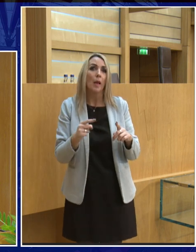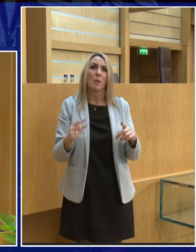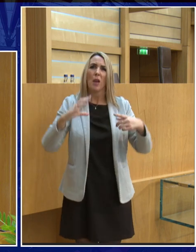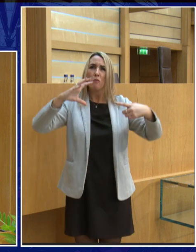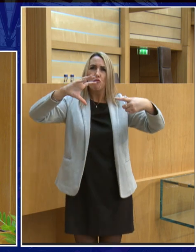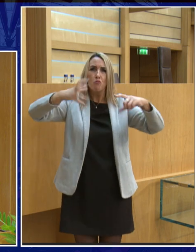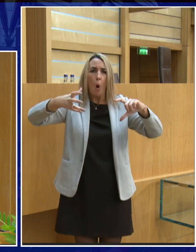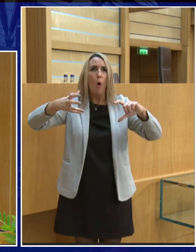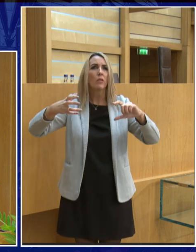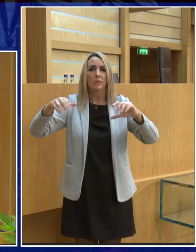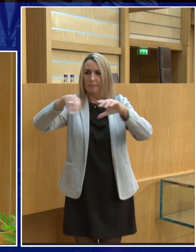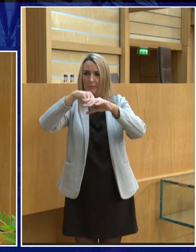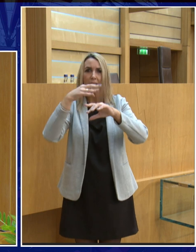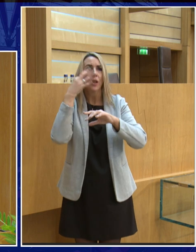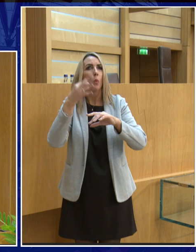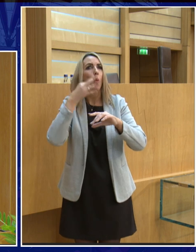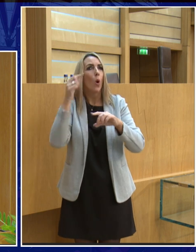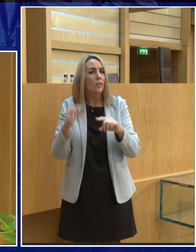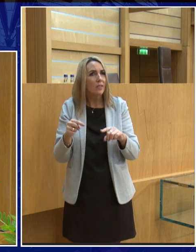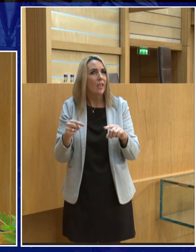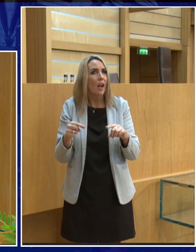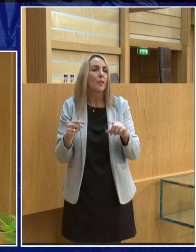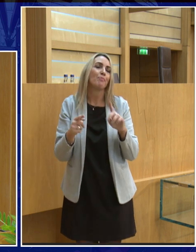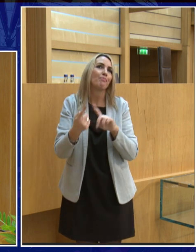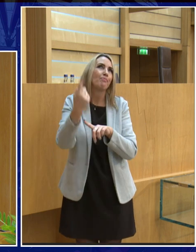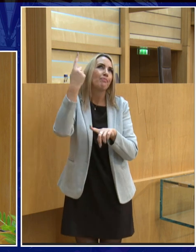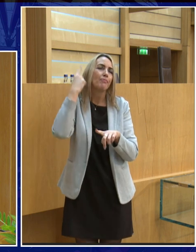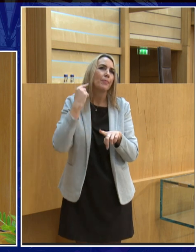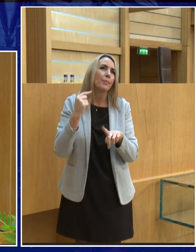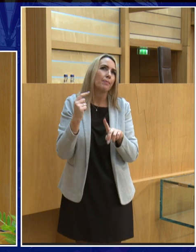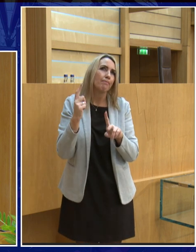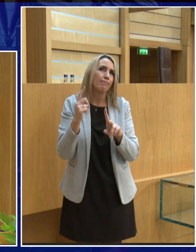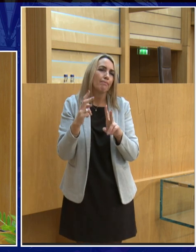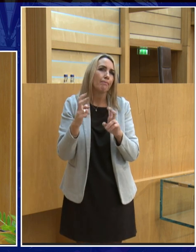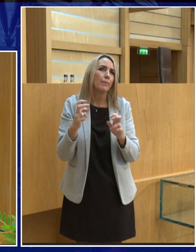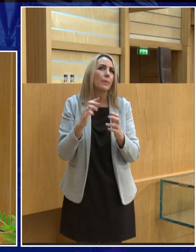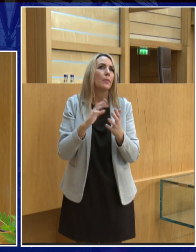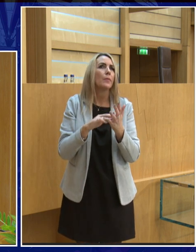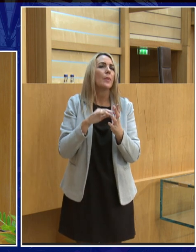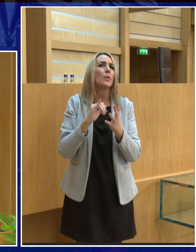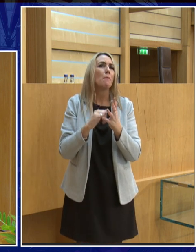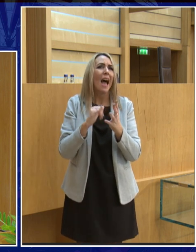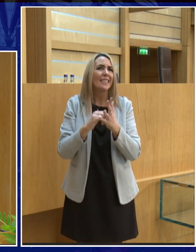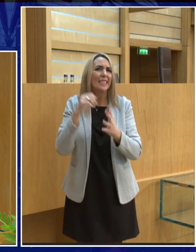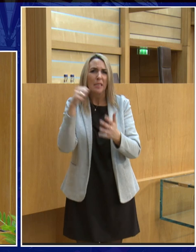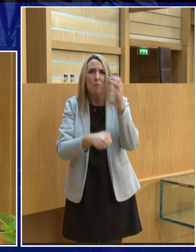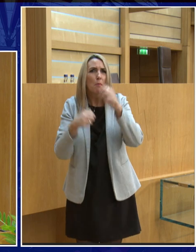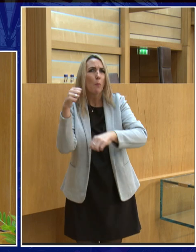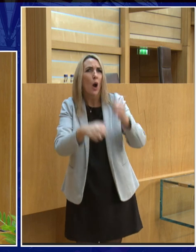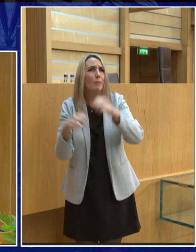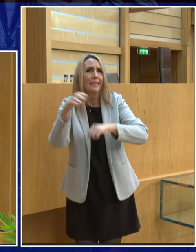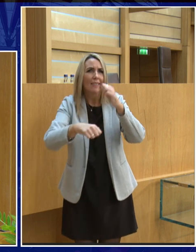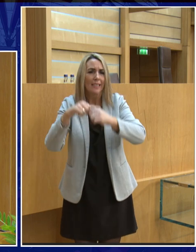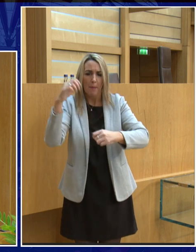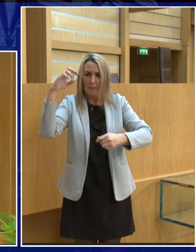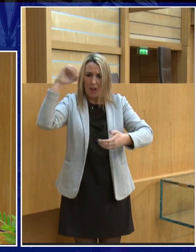rocks had quite a bit of water on them and in the early we call it I think the mass bombardment period we think lots of these